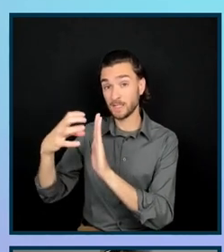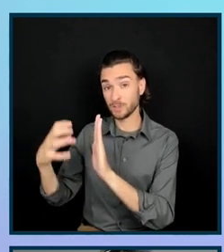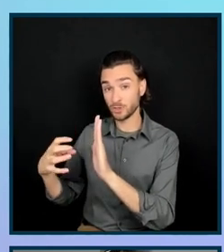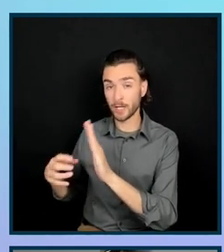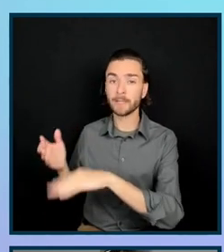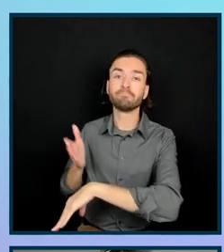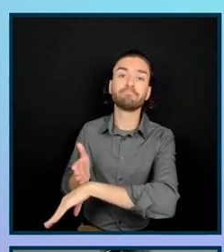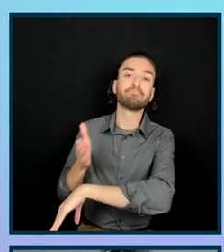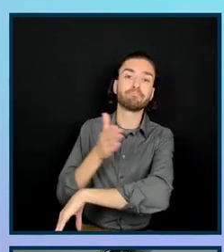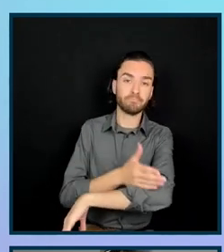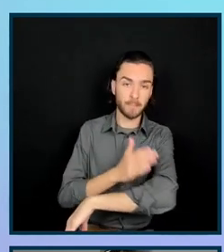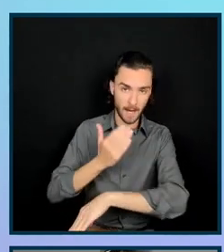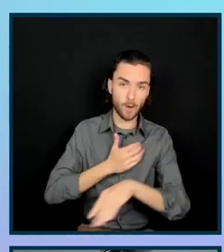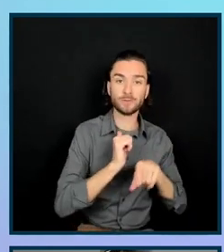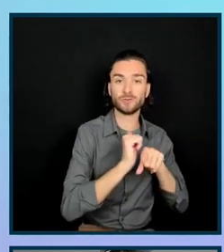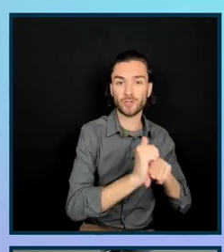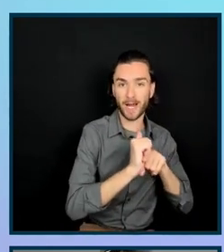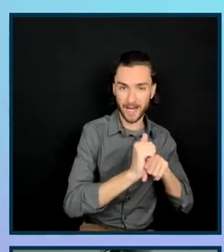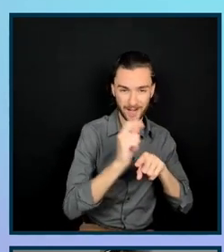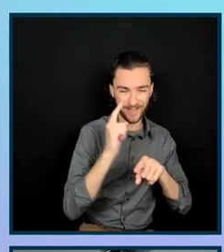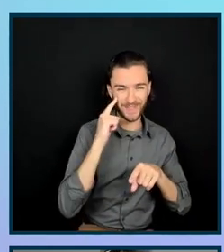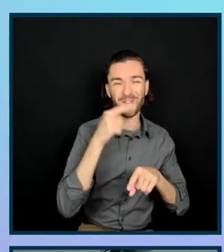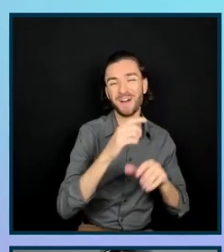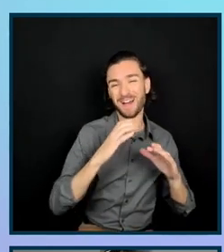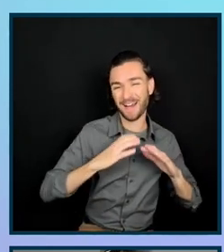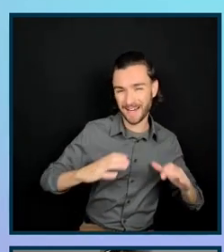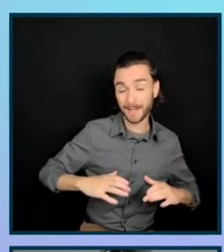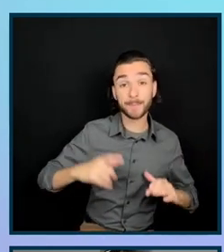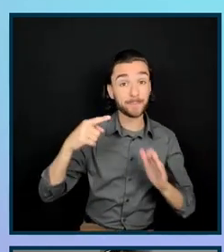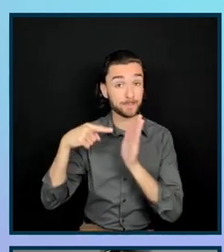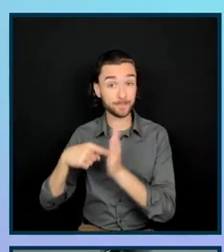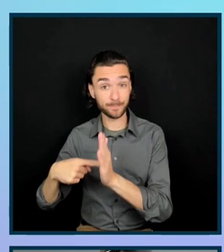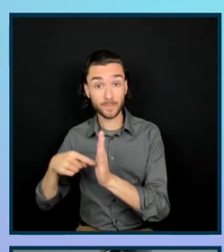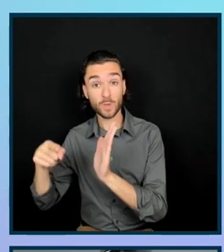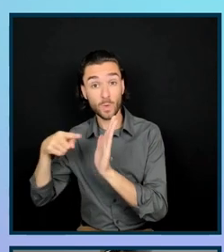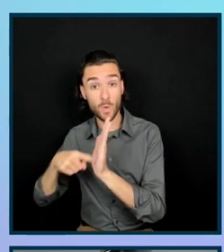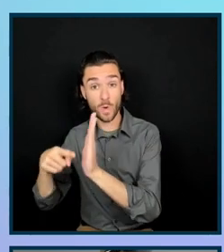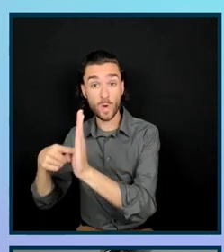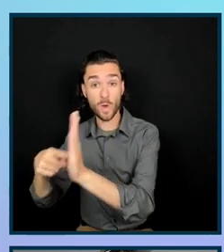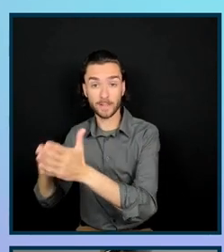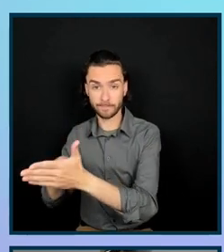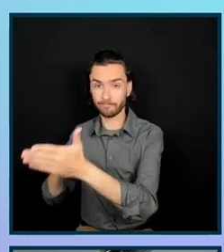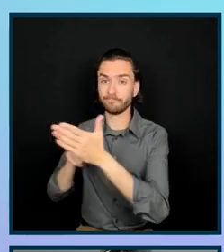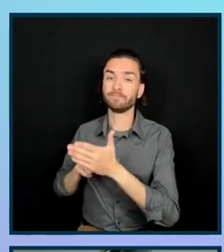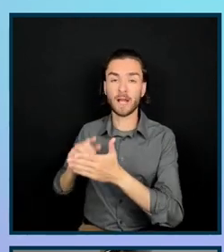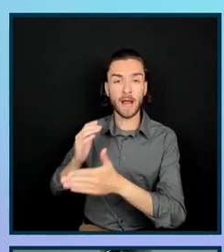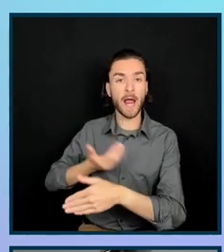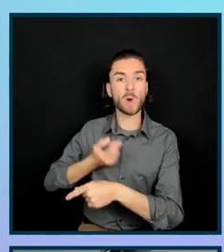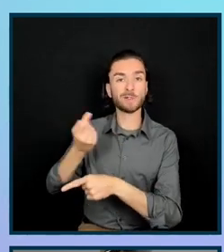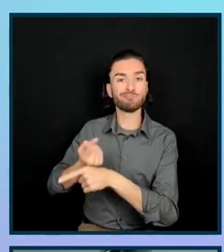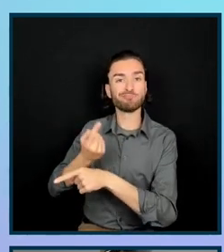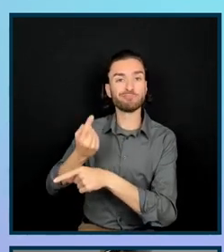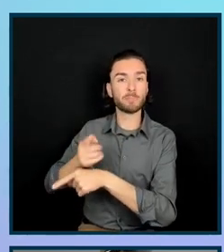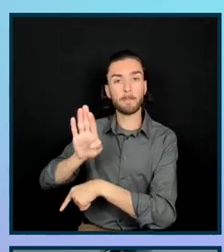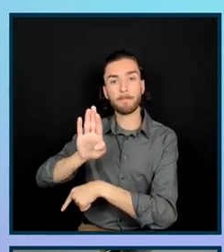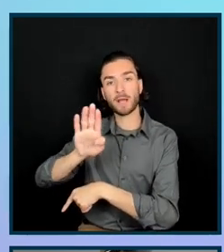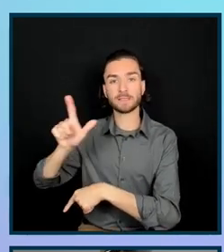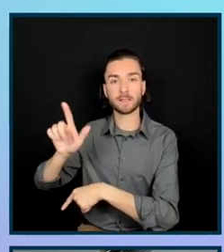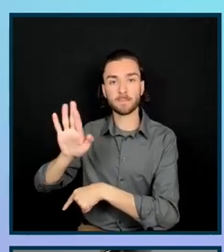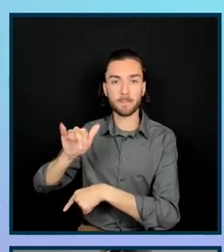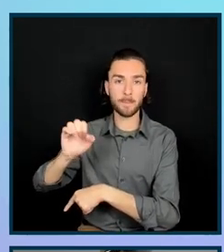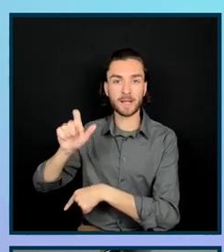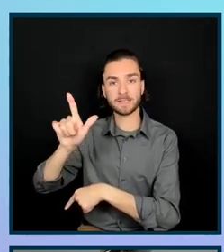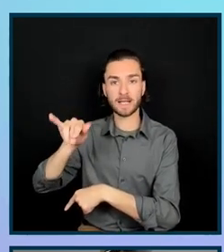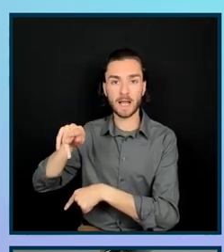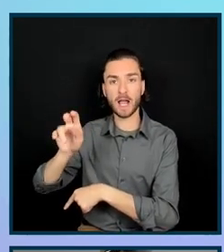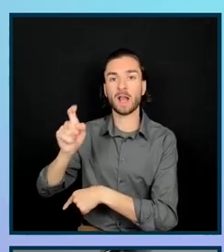accessibility training for the client. So for example, the accessibility audit provided a baseline for the low-hanging fruit or, you know,